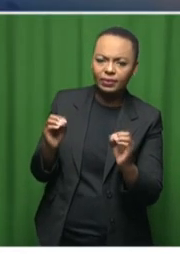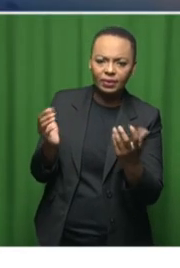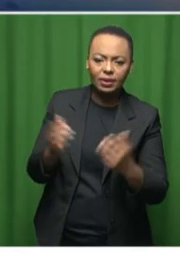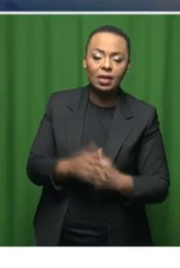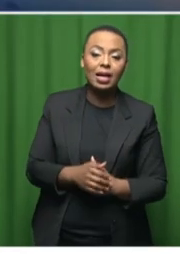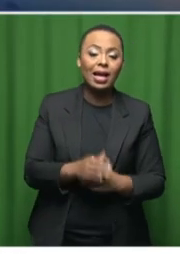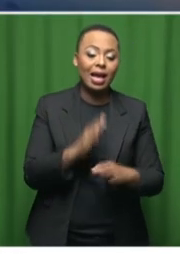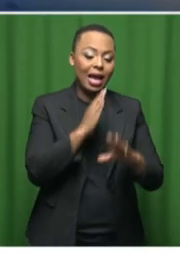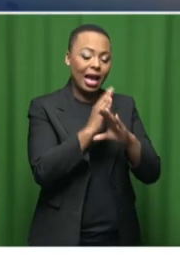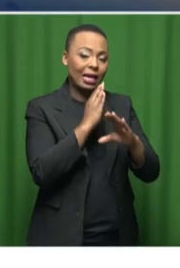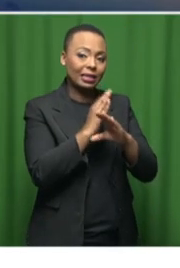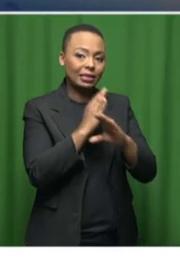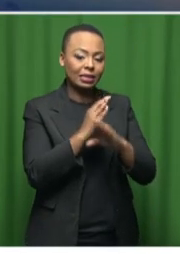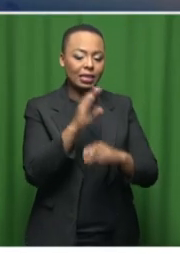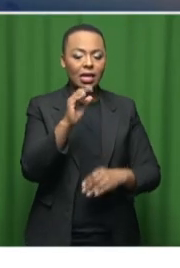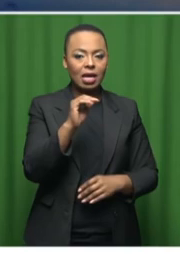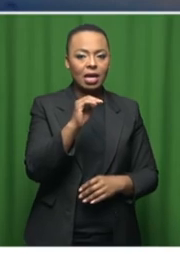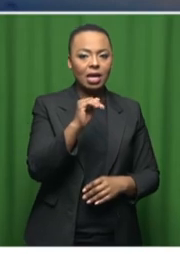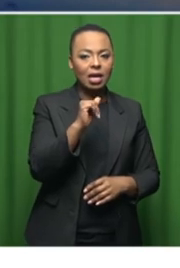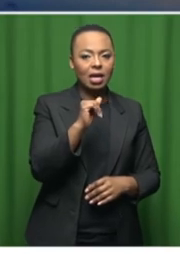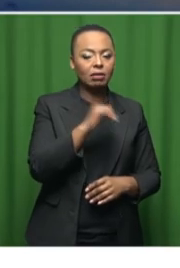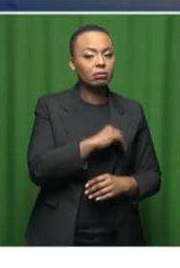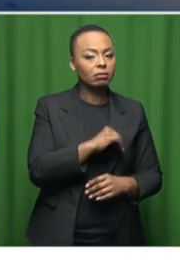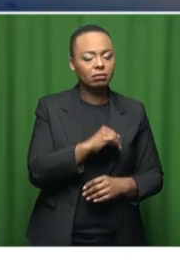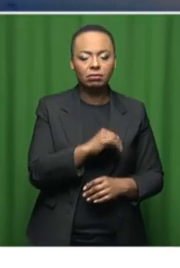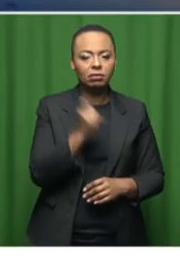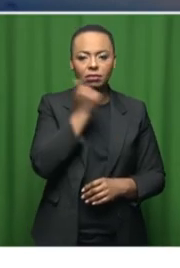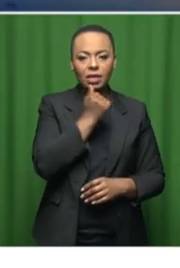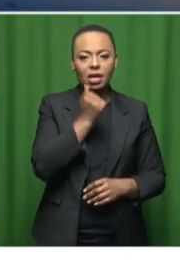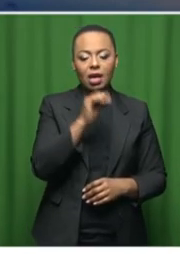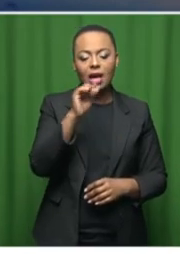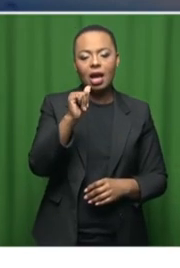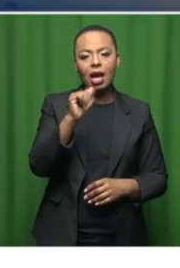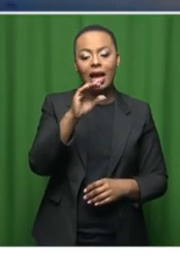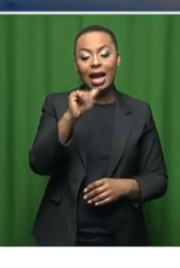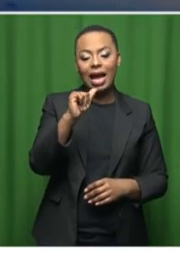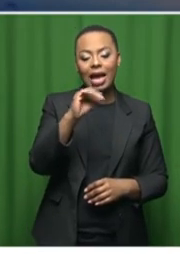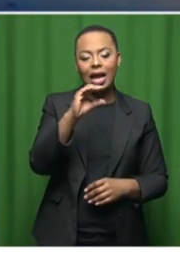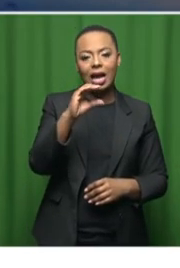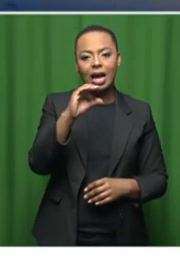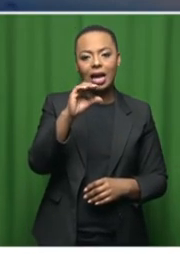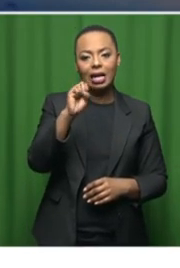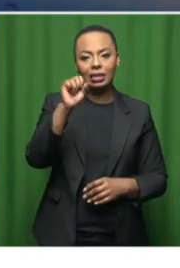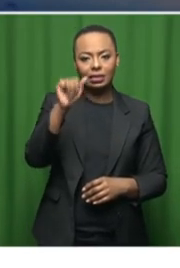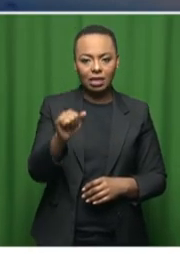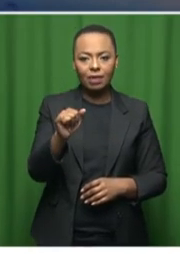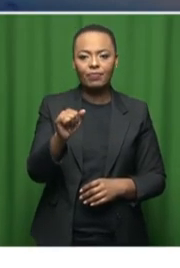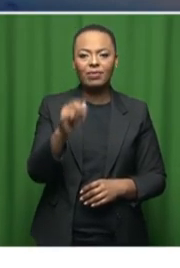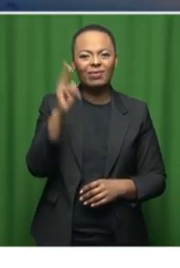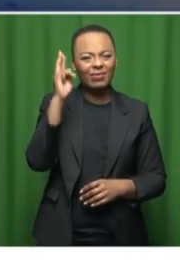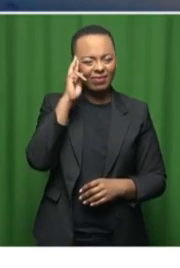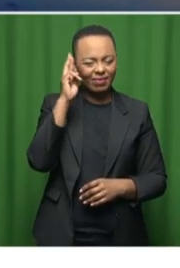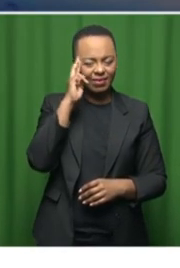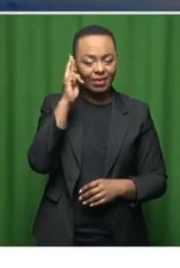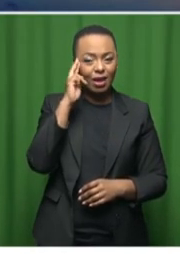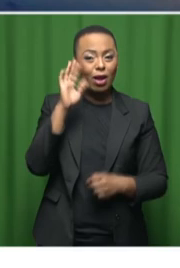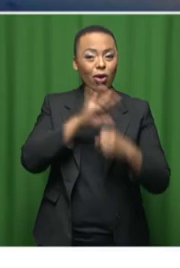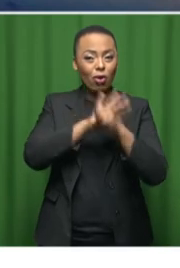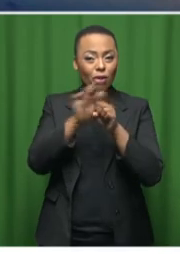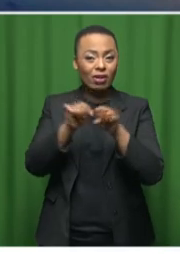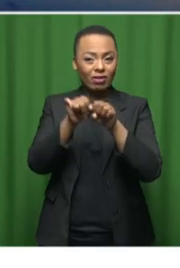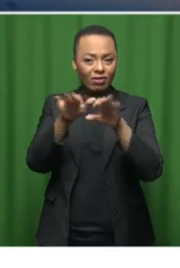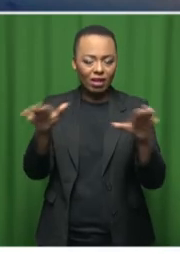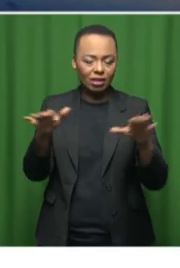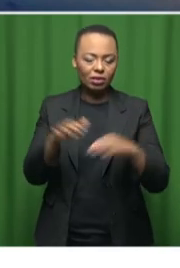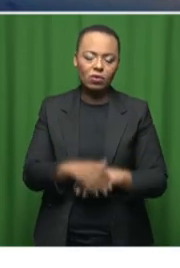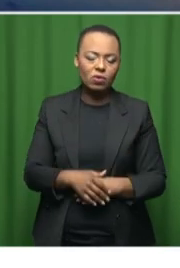they've actually had discussions with airline CEOs. Because post-COVID, you know, COVID killed aviation,